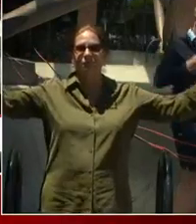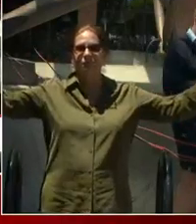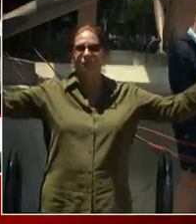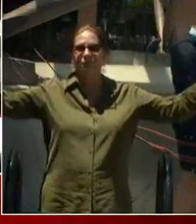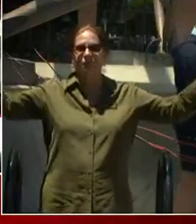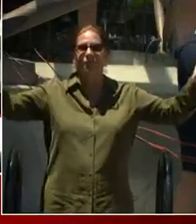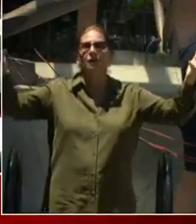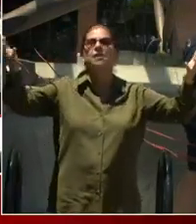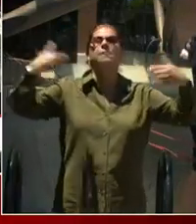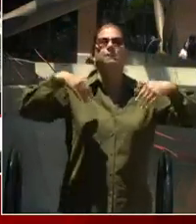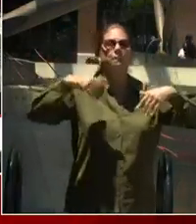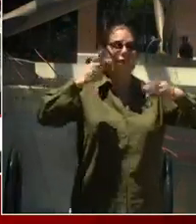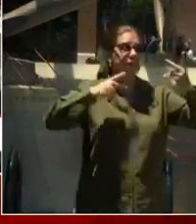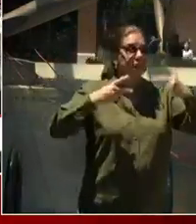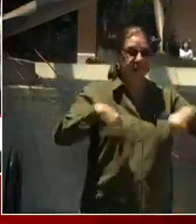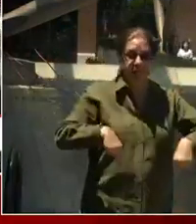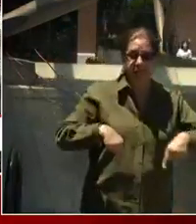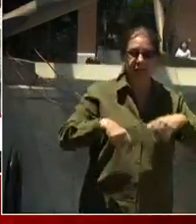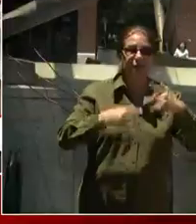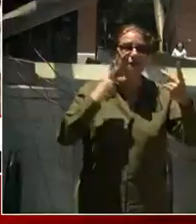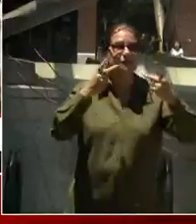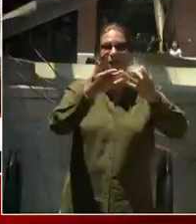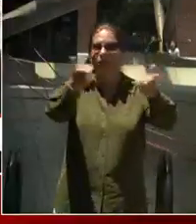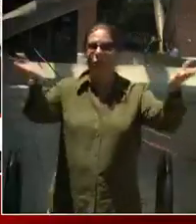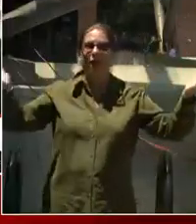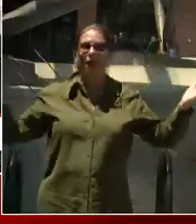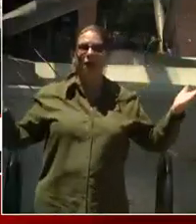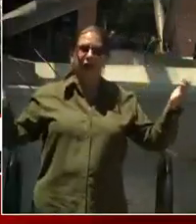come. Please come. Thank you so much.